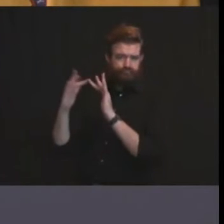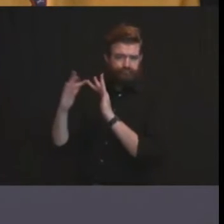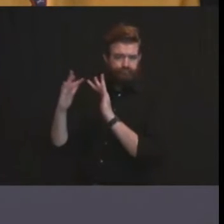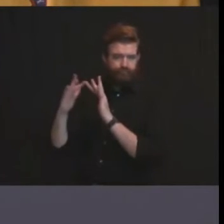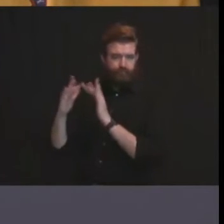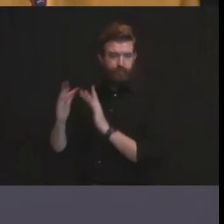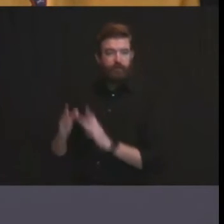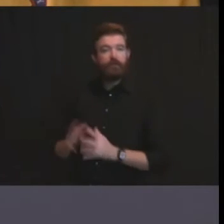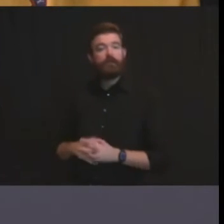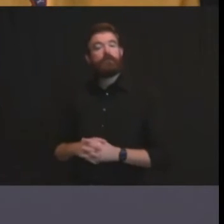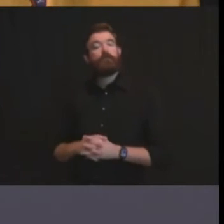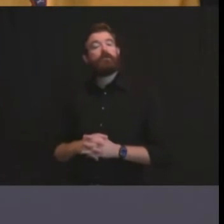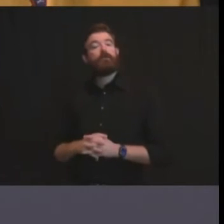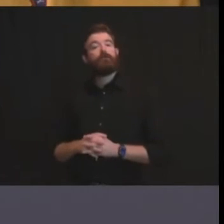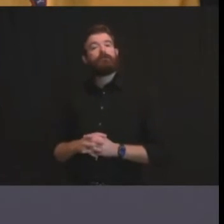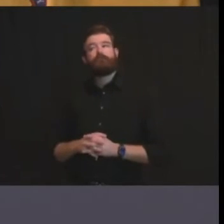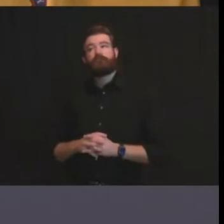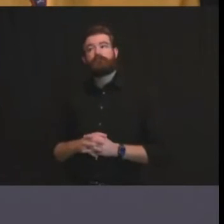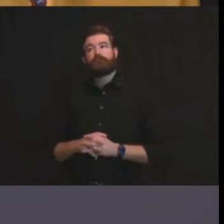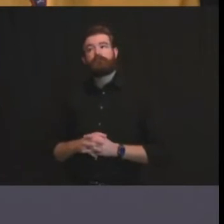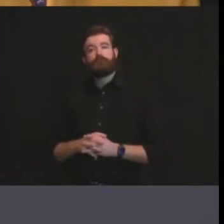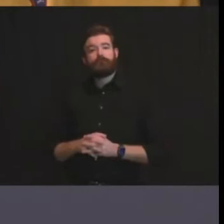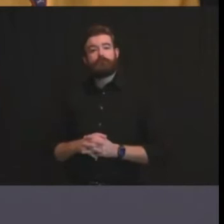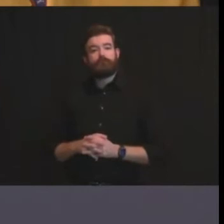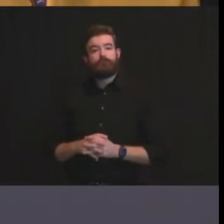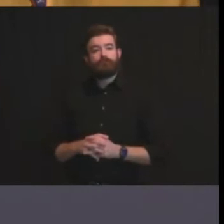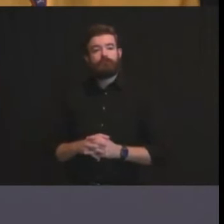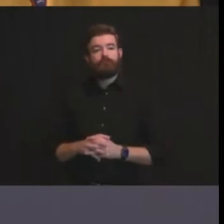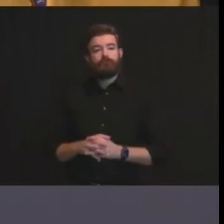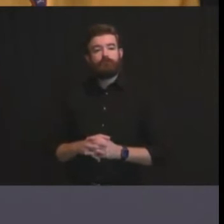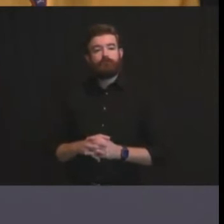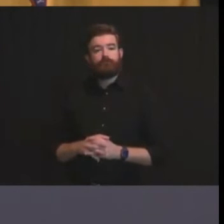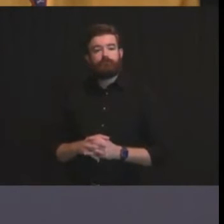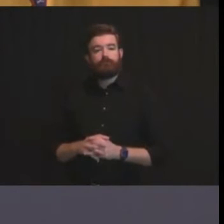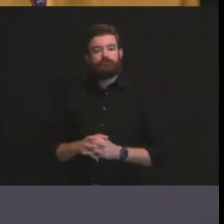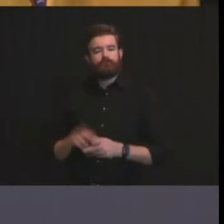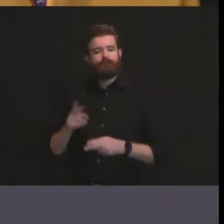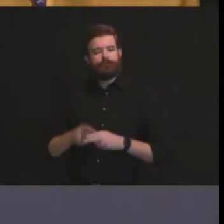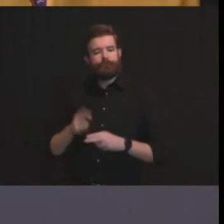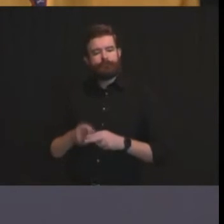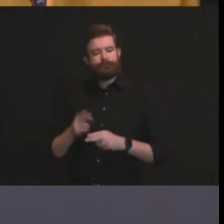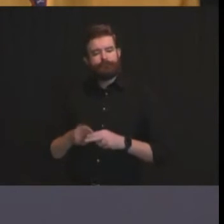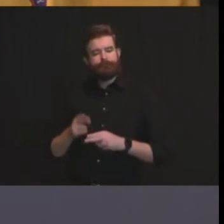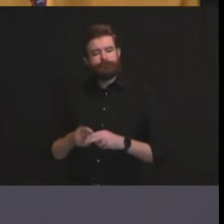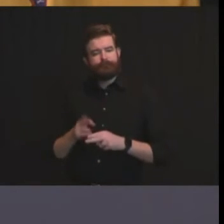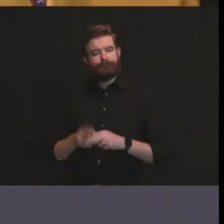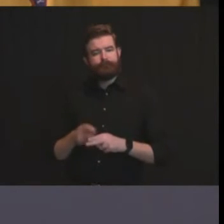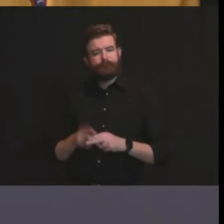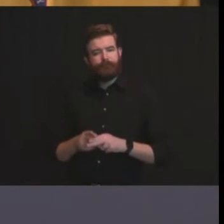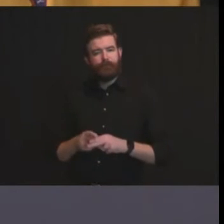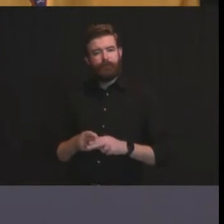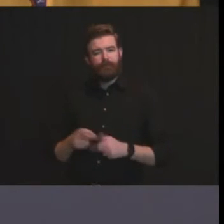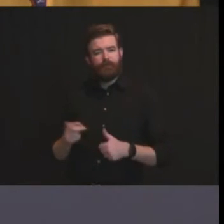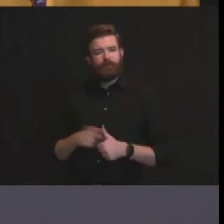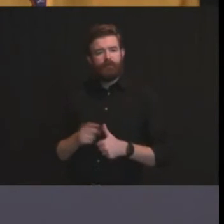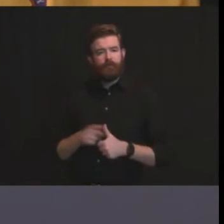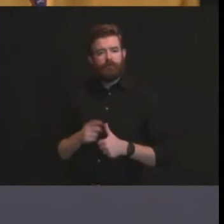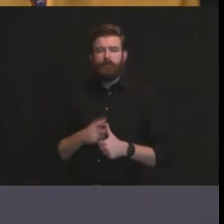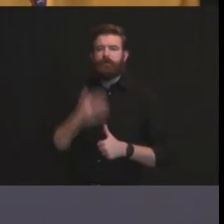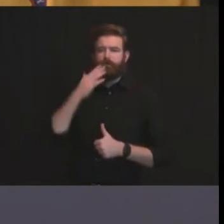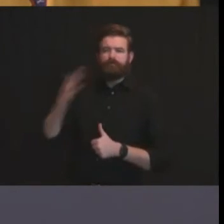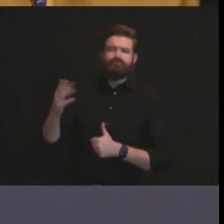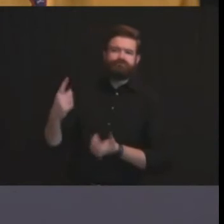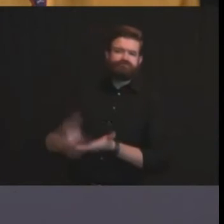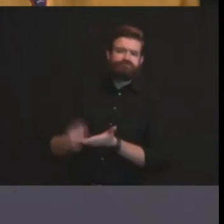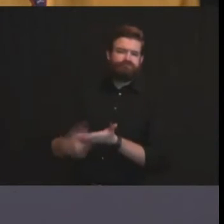is on that team ron klain who battled ebola as the czar and that's wide open uh and there's a